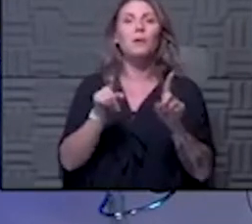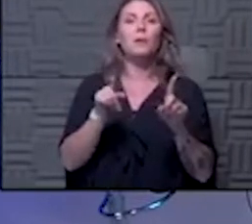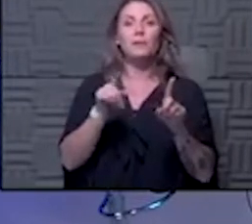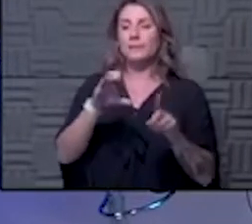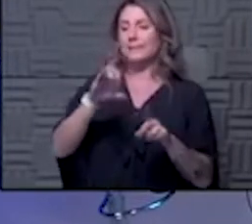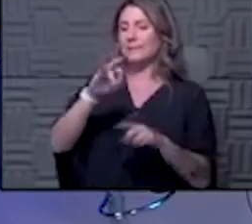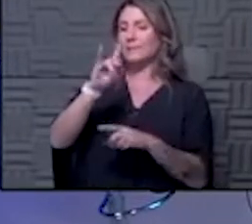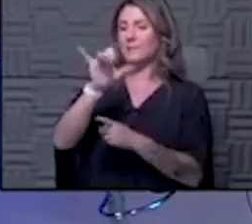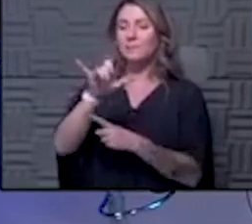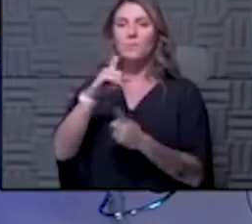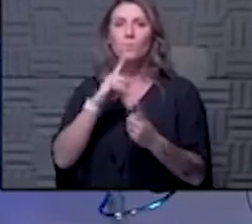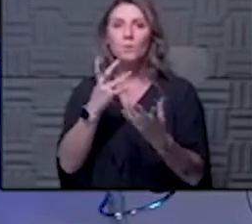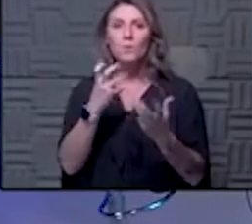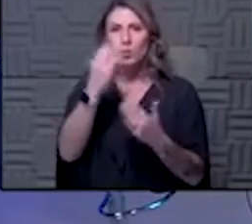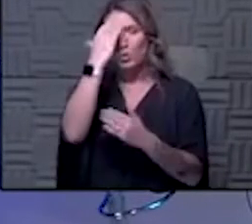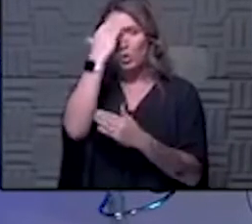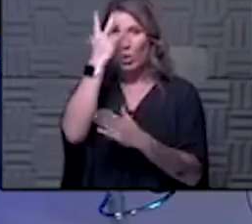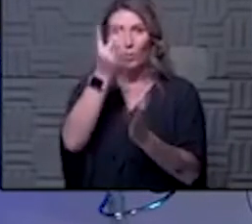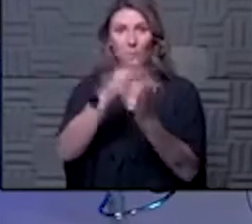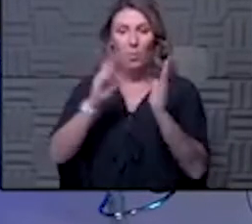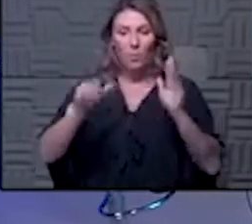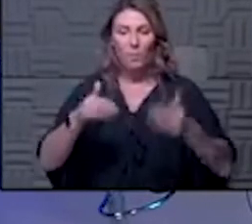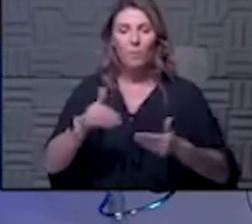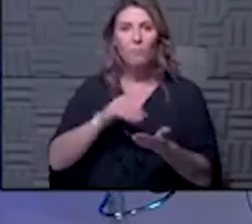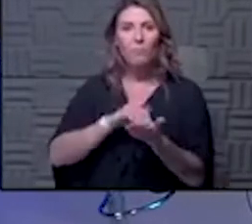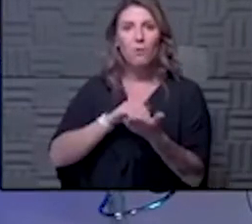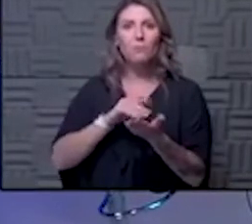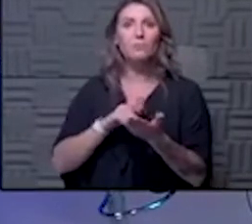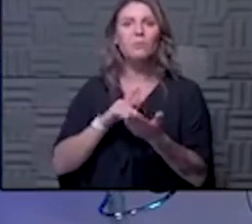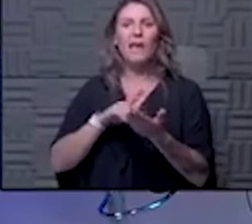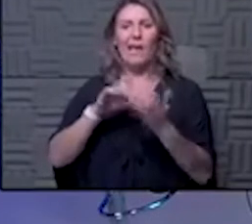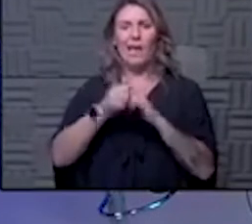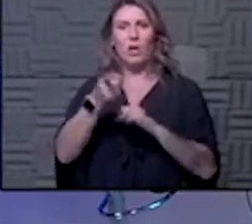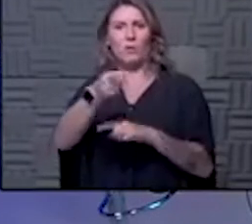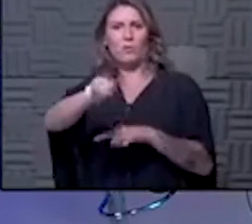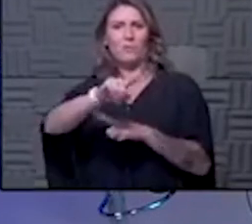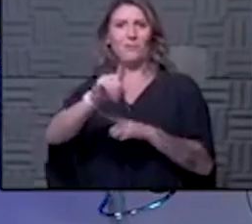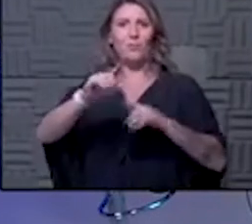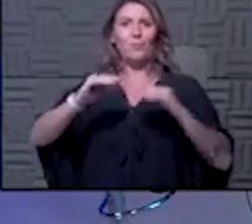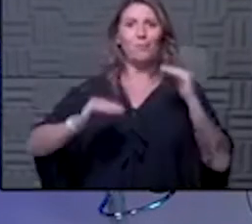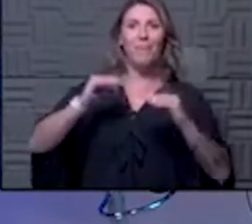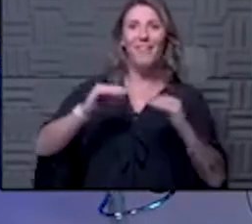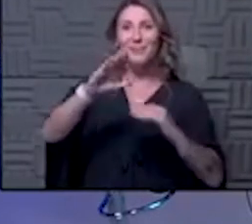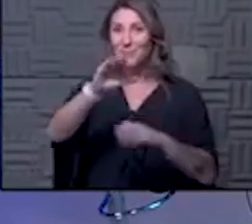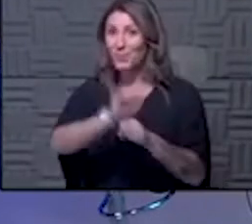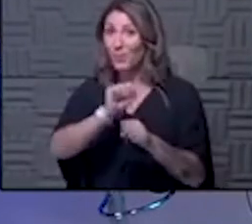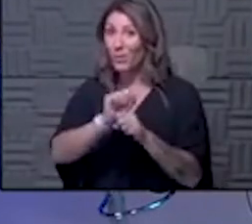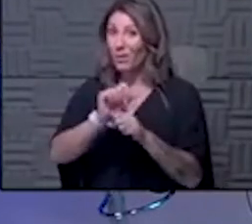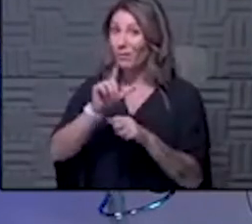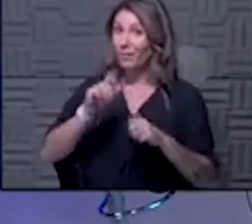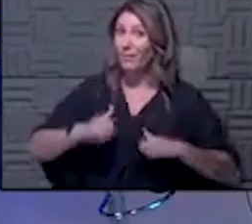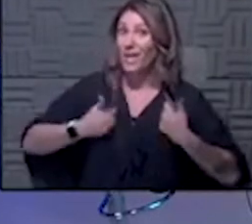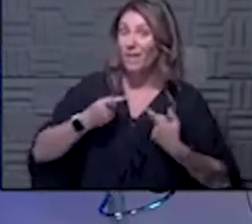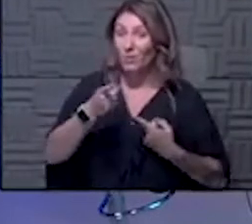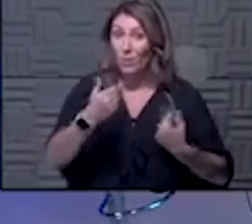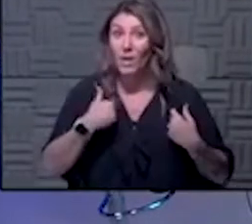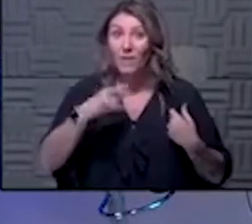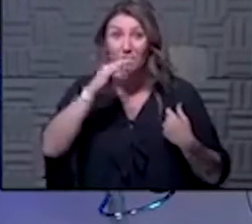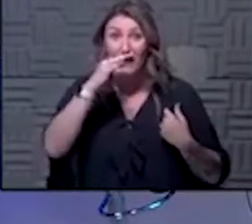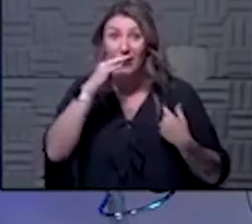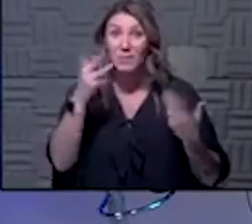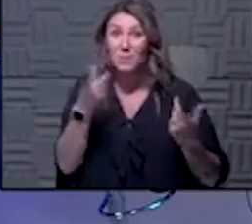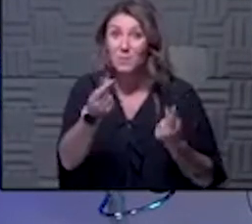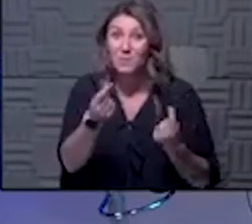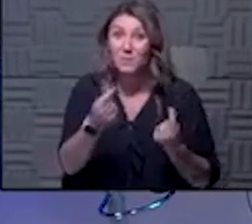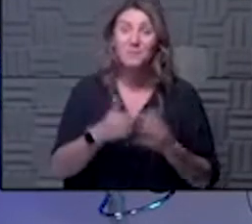know a little bit with both of our guest doctors on how you are balancing work life do you have kids and what are you doing